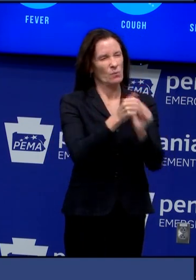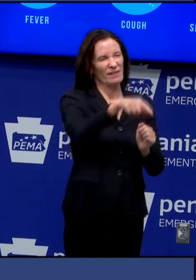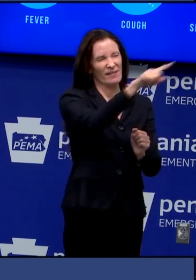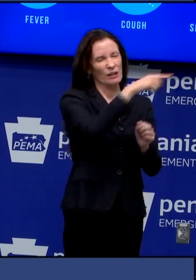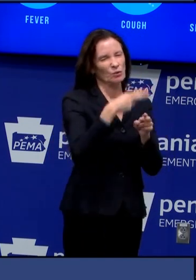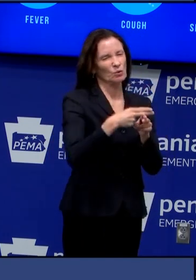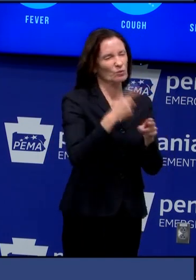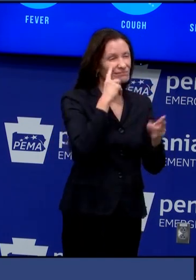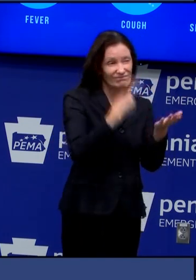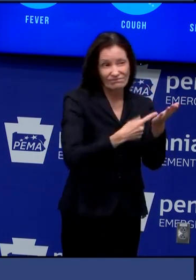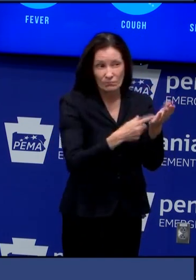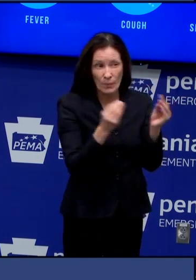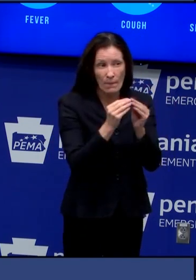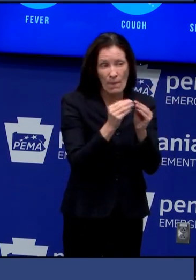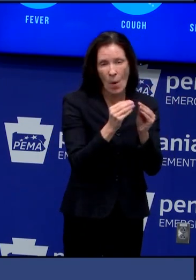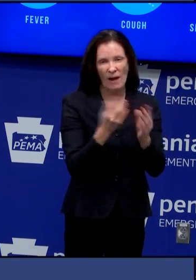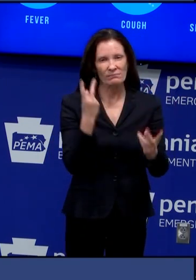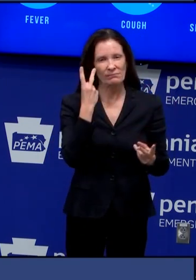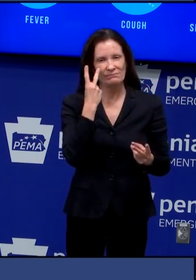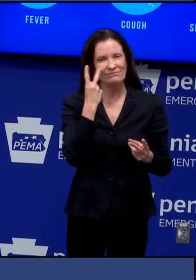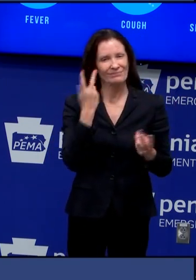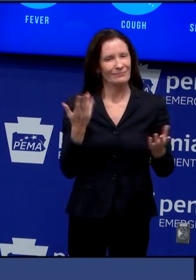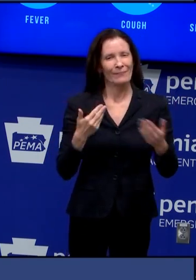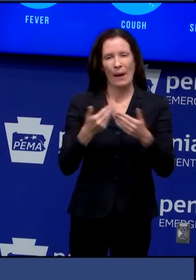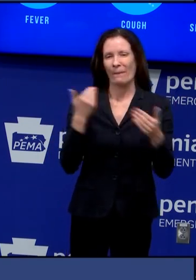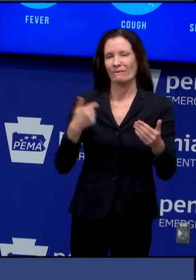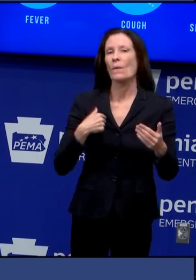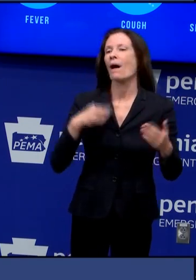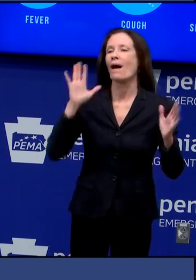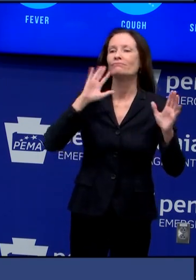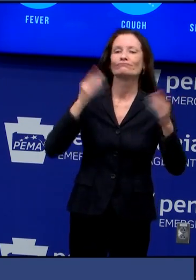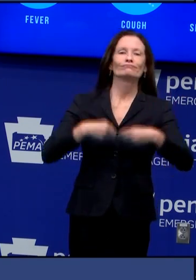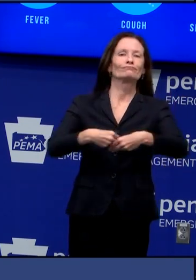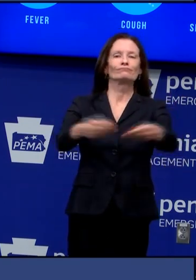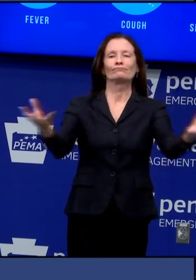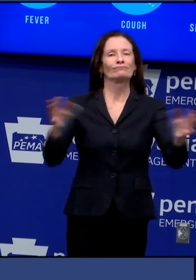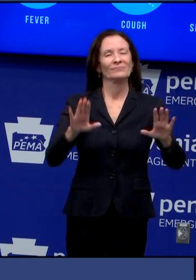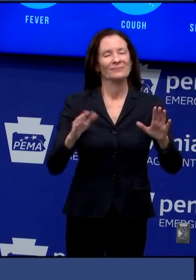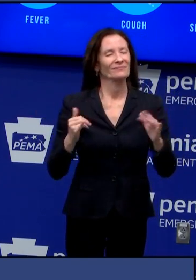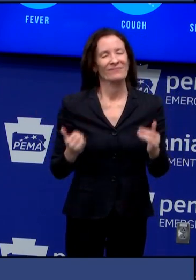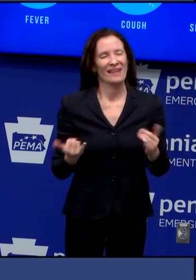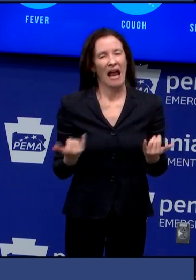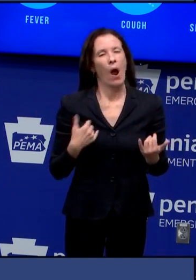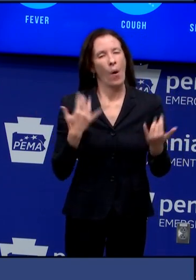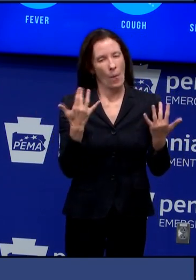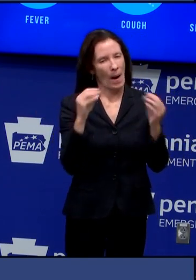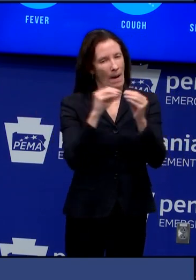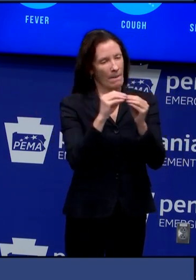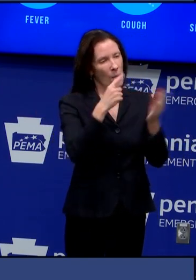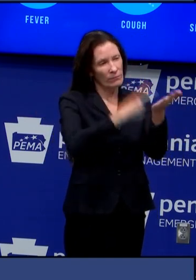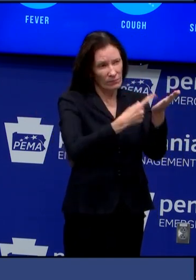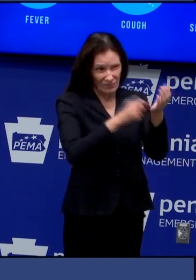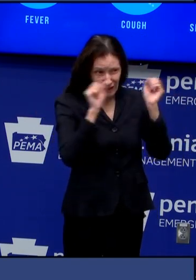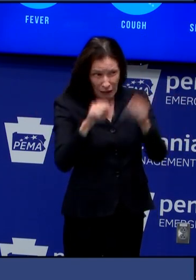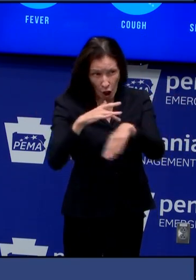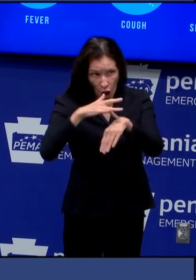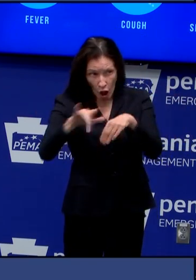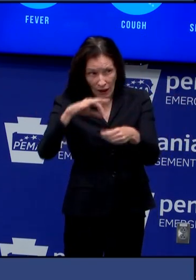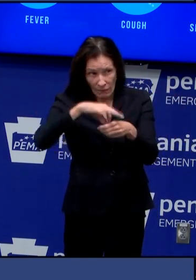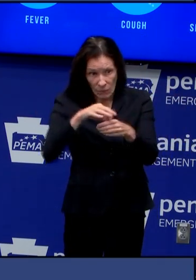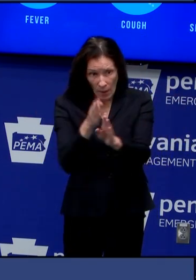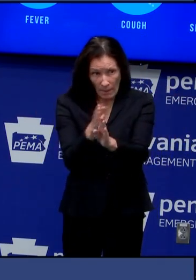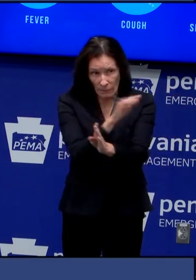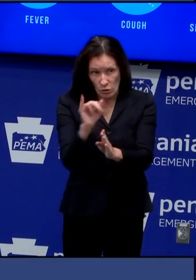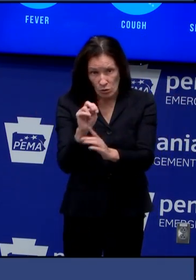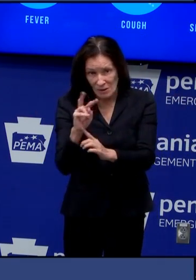part of the conversations early on and we hope to revisit those conversations to allow the counties to start processing those ballots sooner great thank you secretary